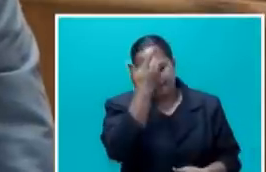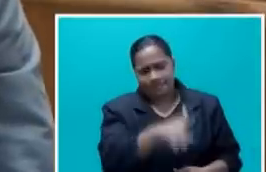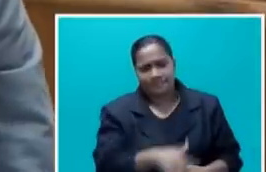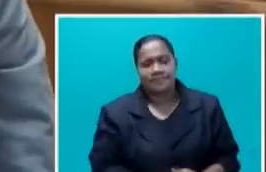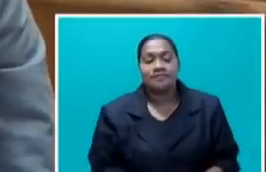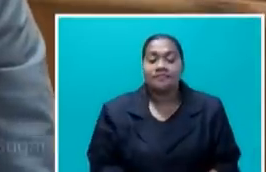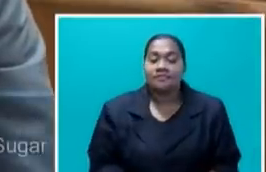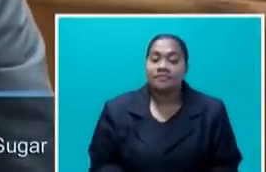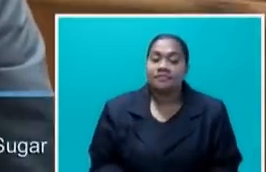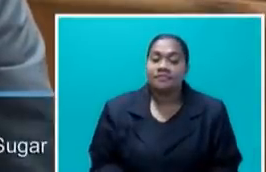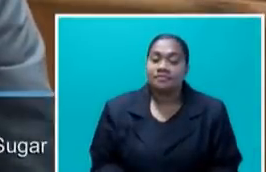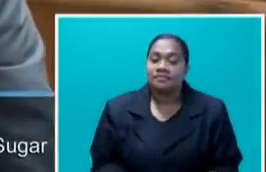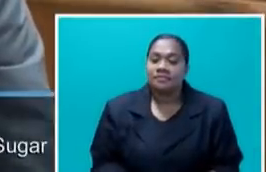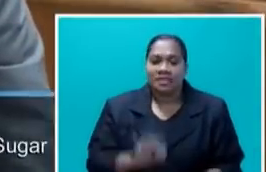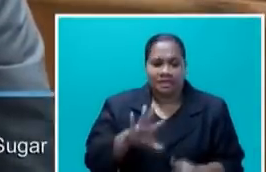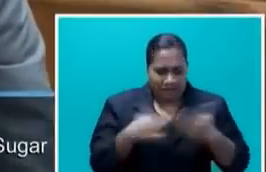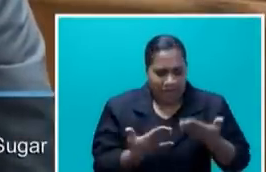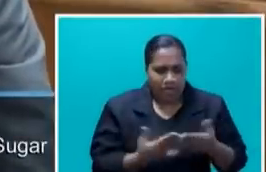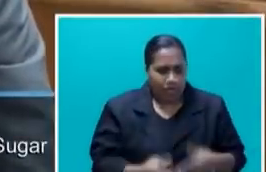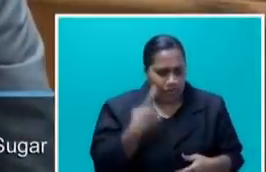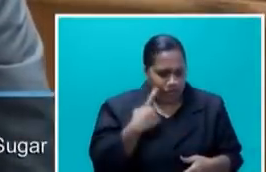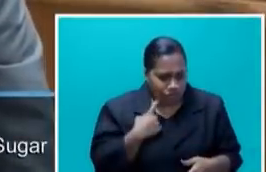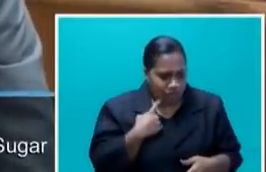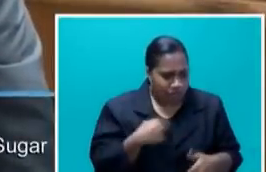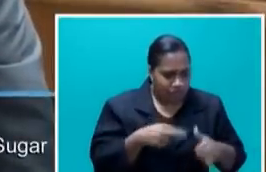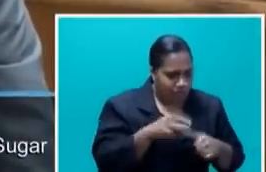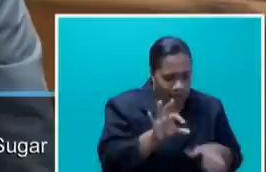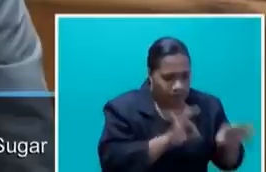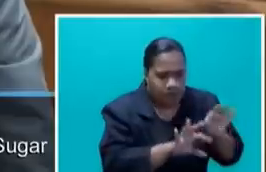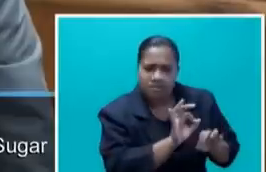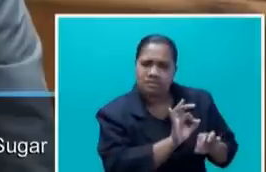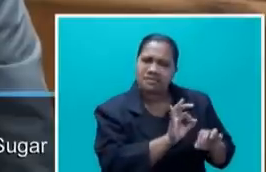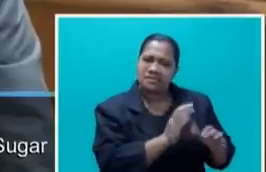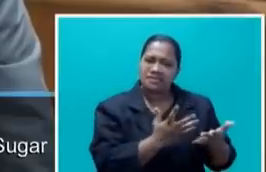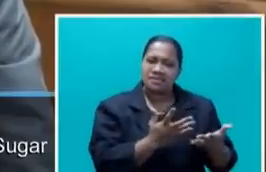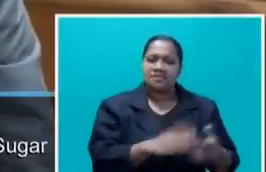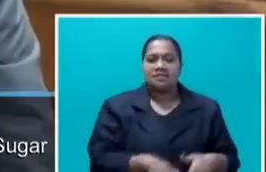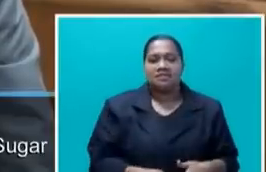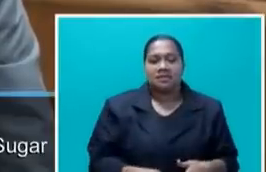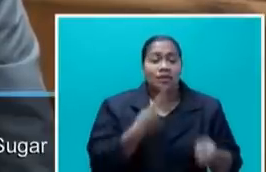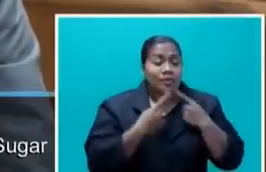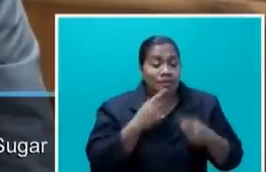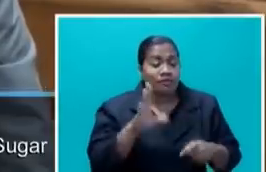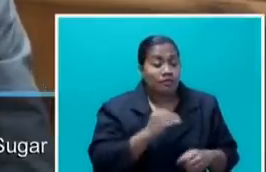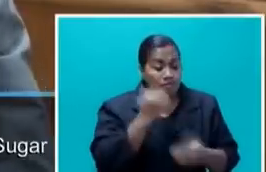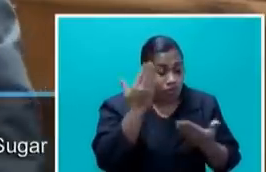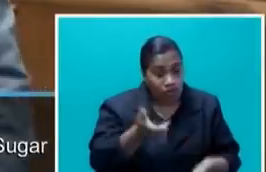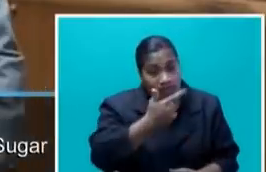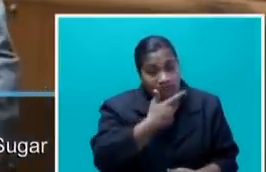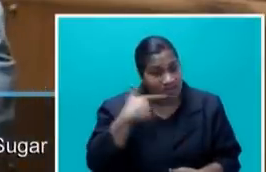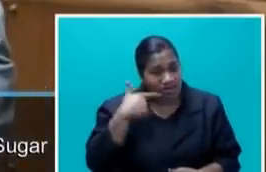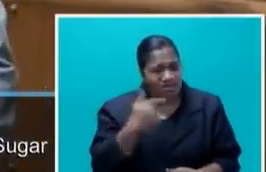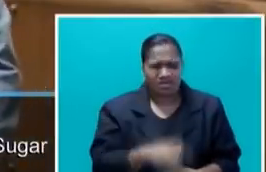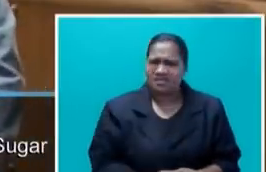They are grasping for straws. The remarks by Honourable Nguyen Garangaritambua are nothing but full